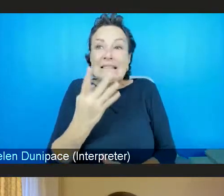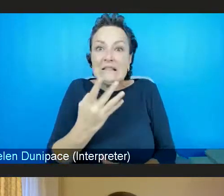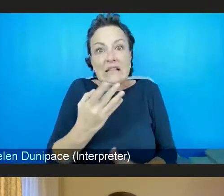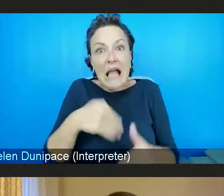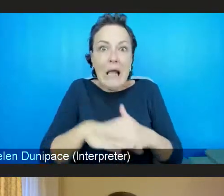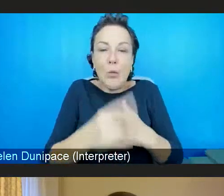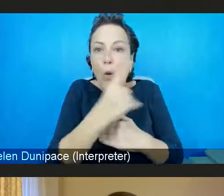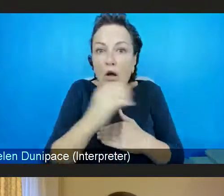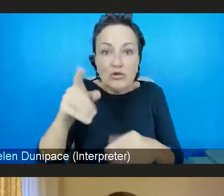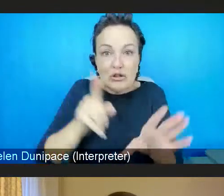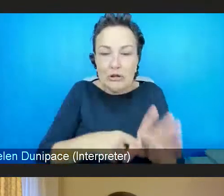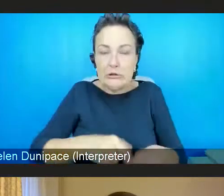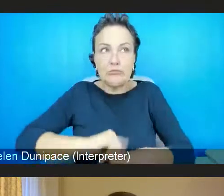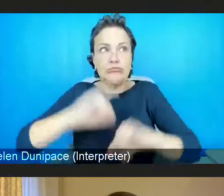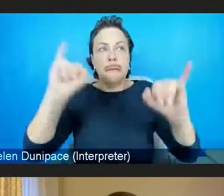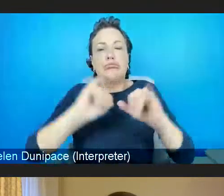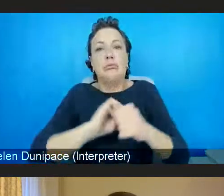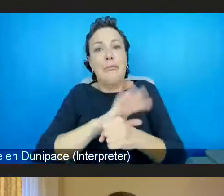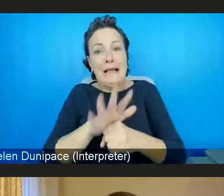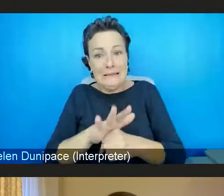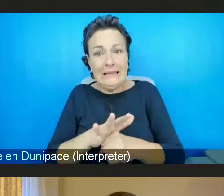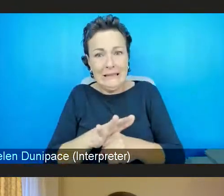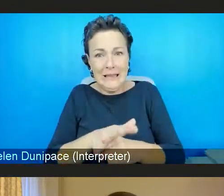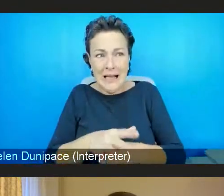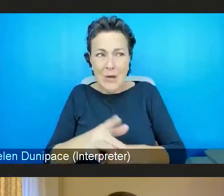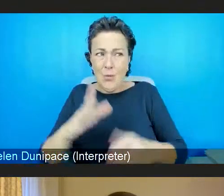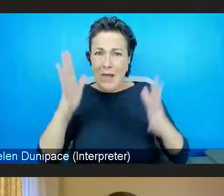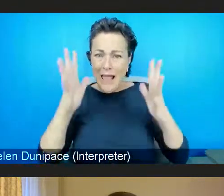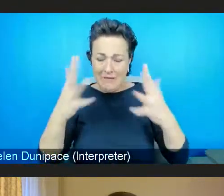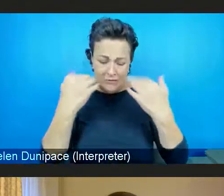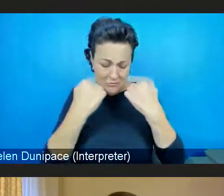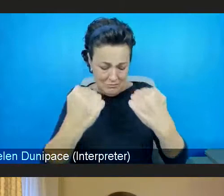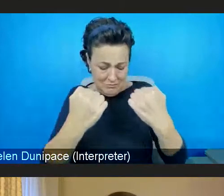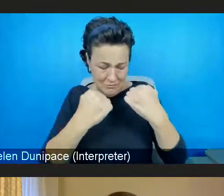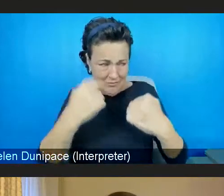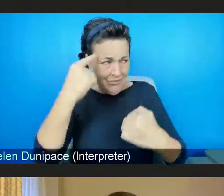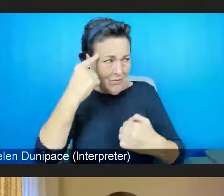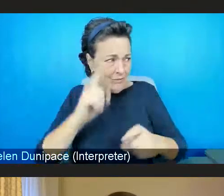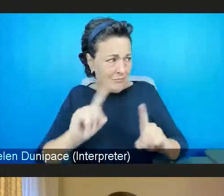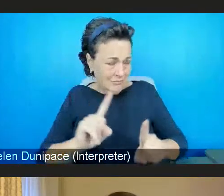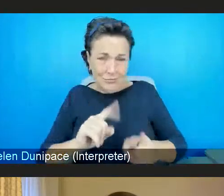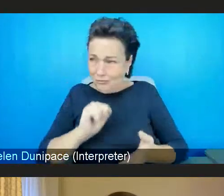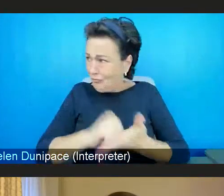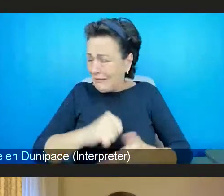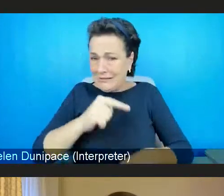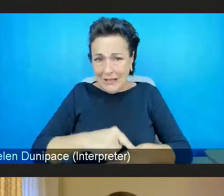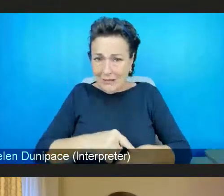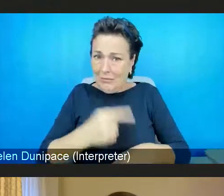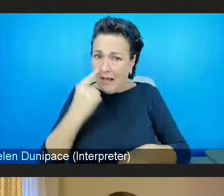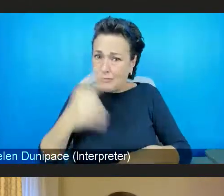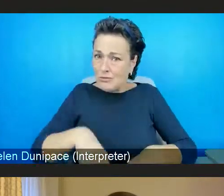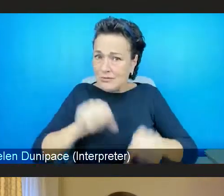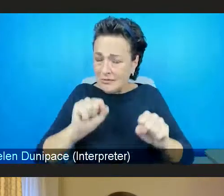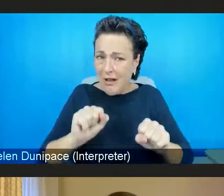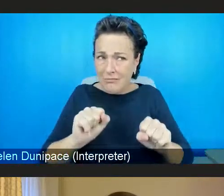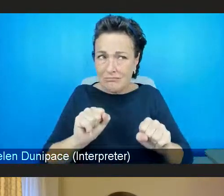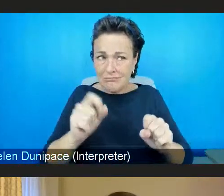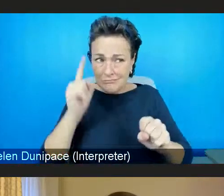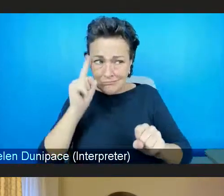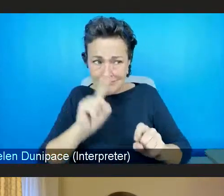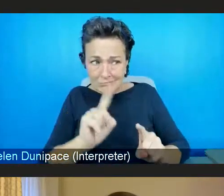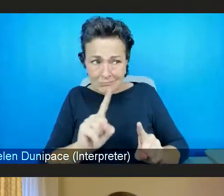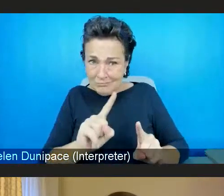it has thrown up huge questions for us. And so now is the time to start and contribute